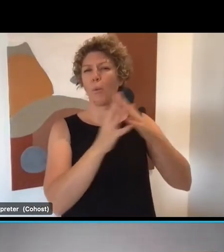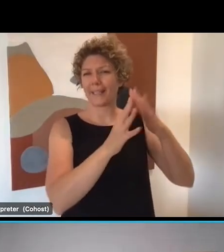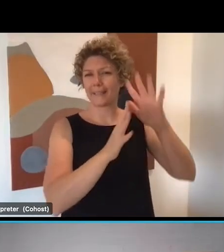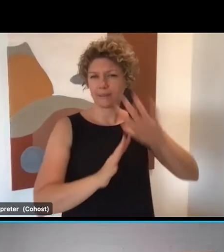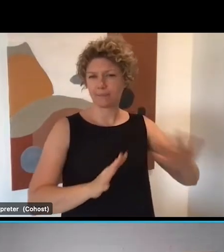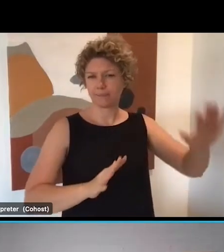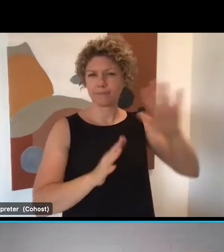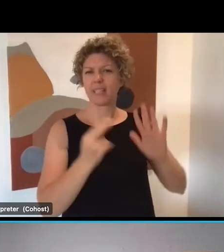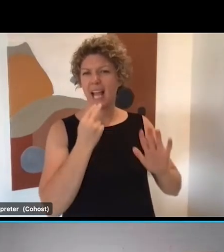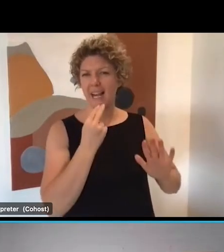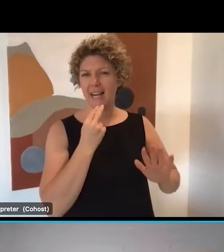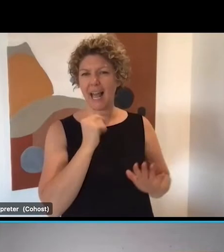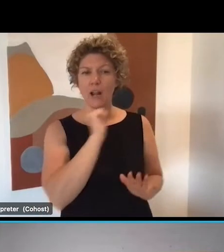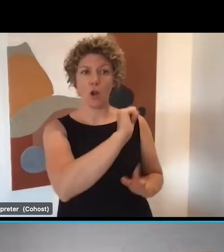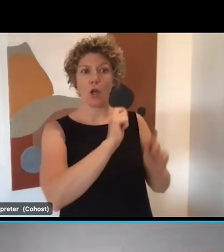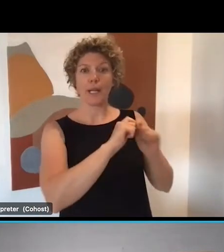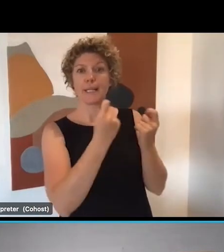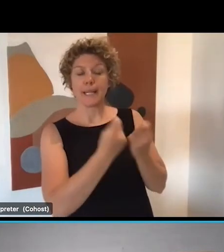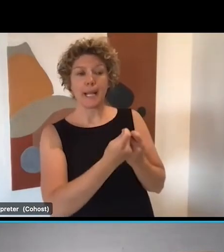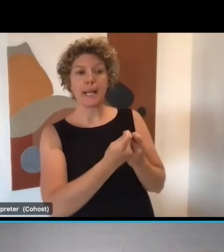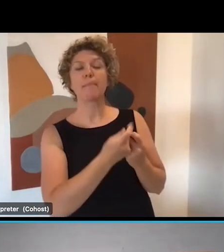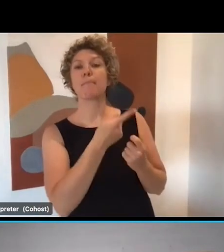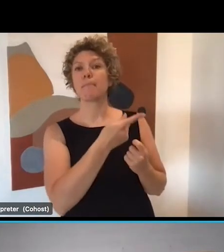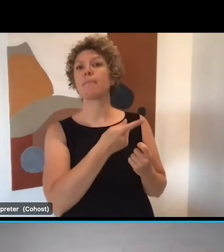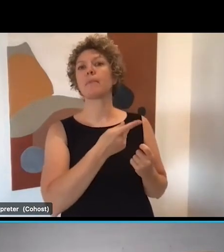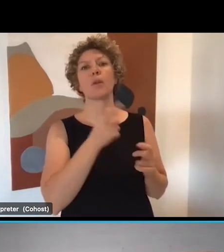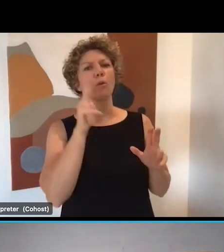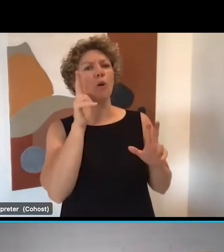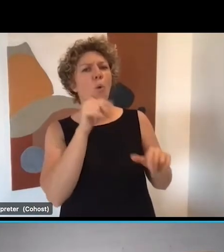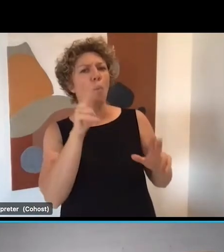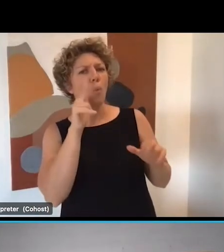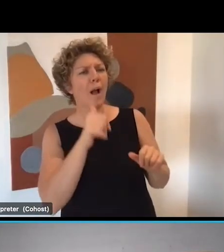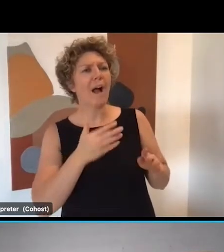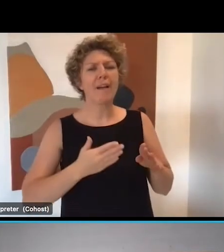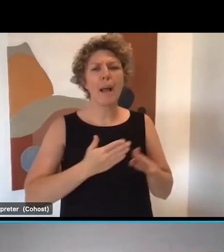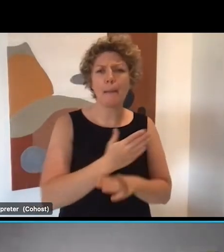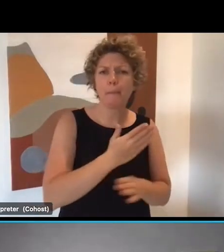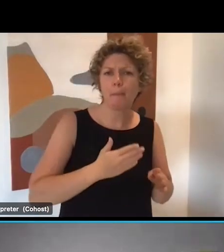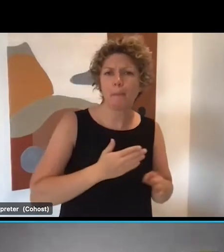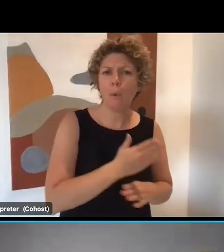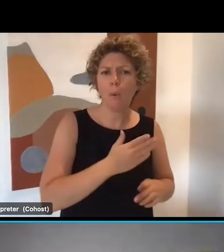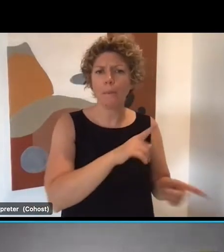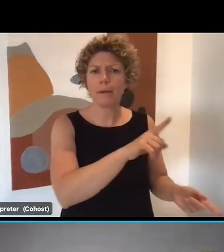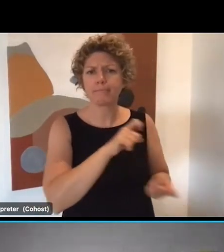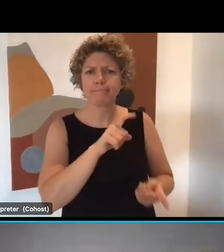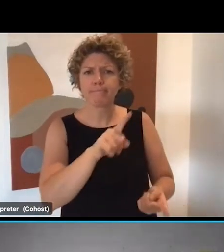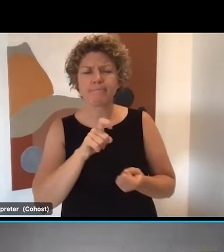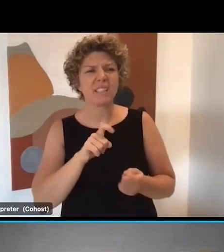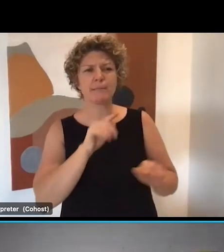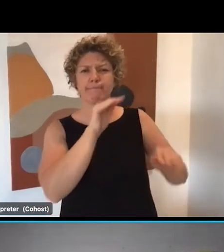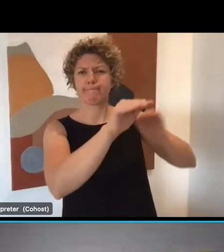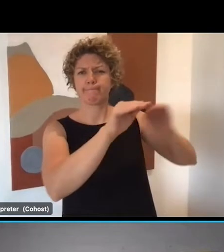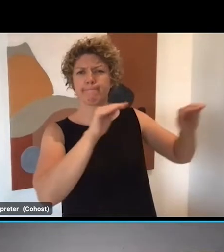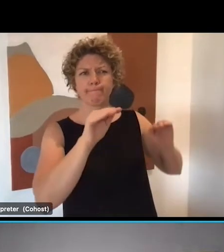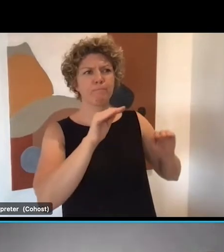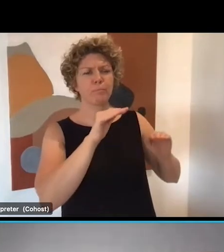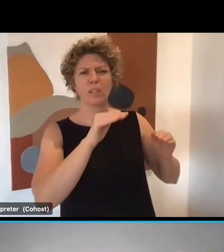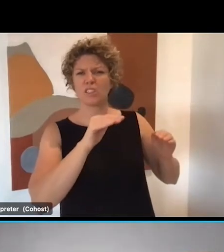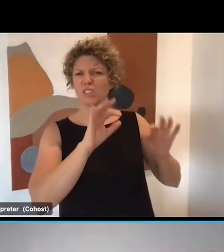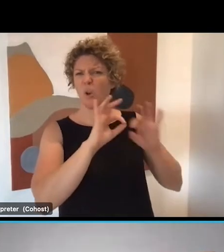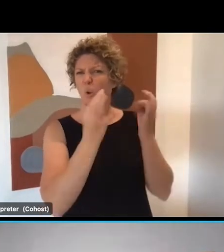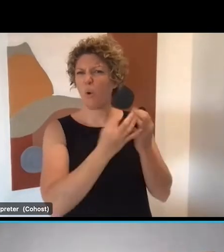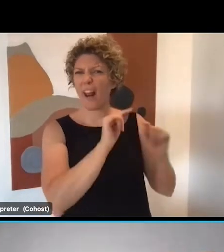And Lisa's team put together a care and support sector employment guide, which got information from a whole range of employers about their requirements,